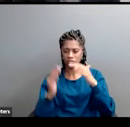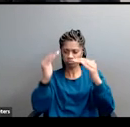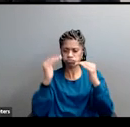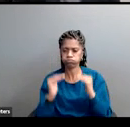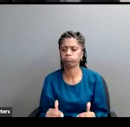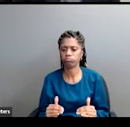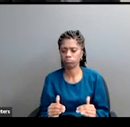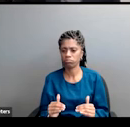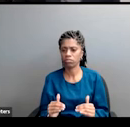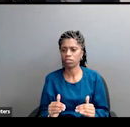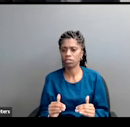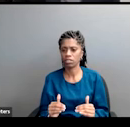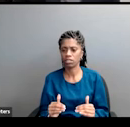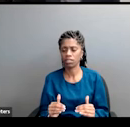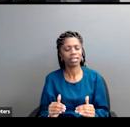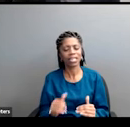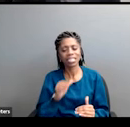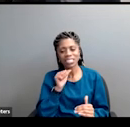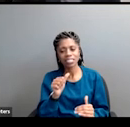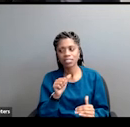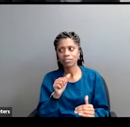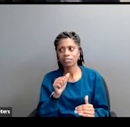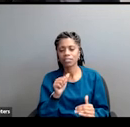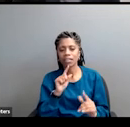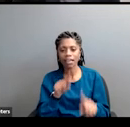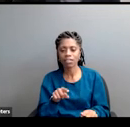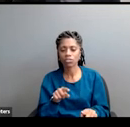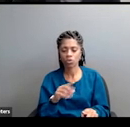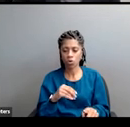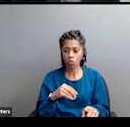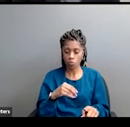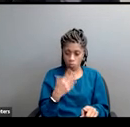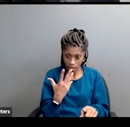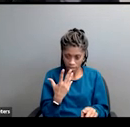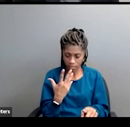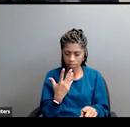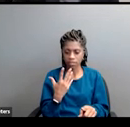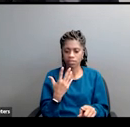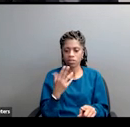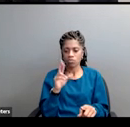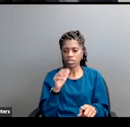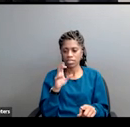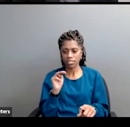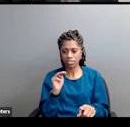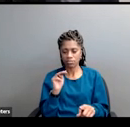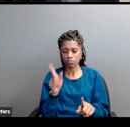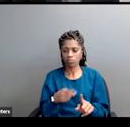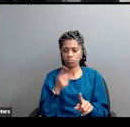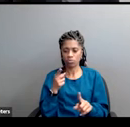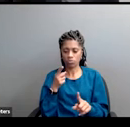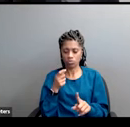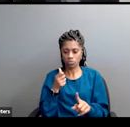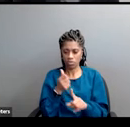white racism in general. The answer is dog whistle politics, a strategy among politicians of